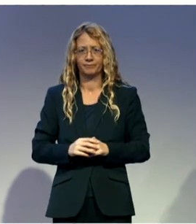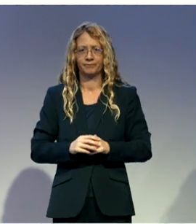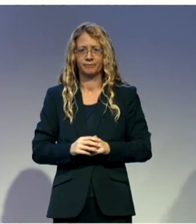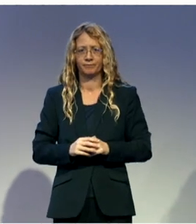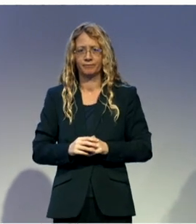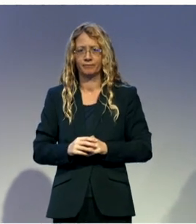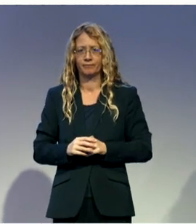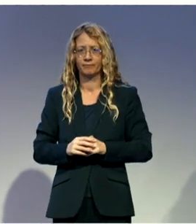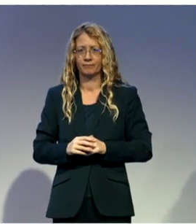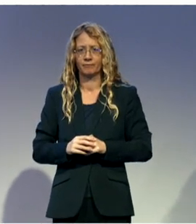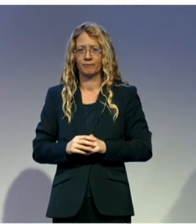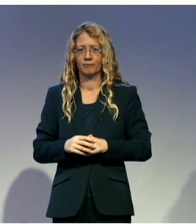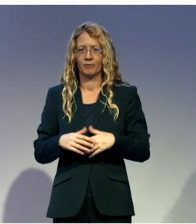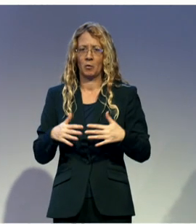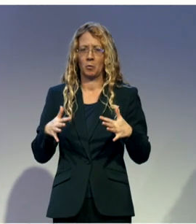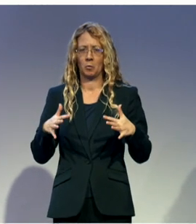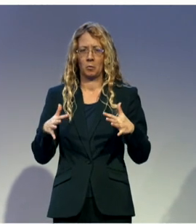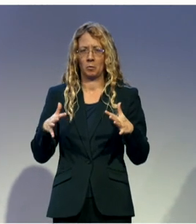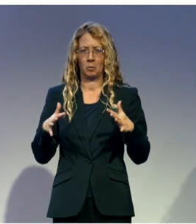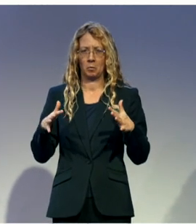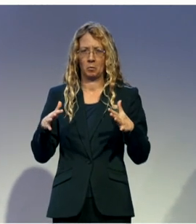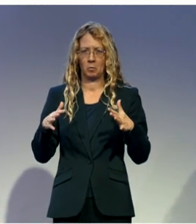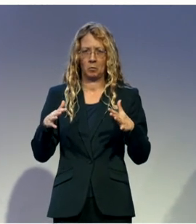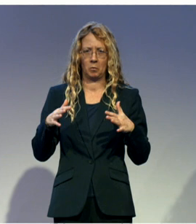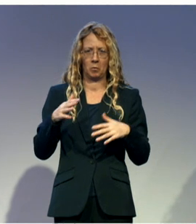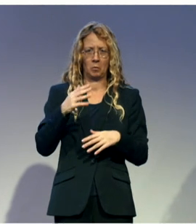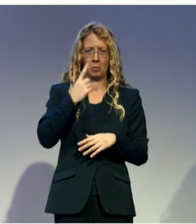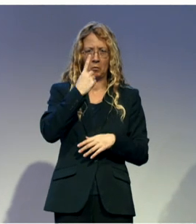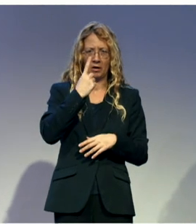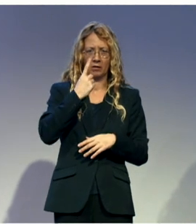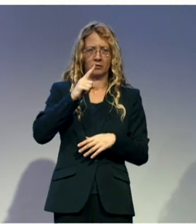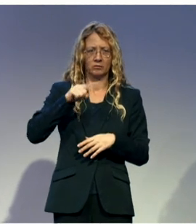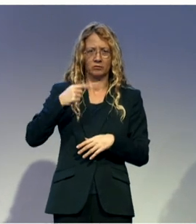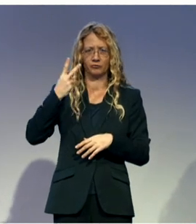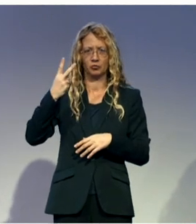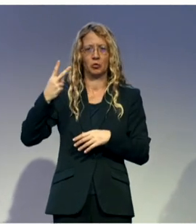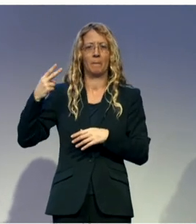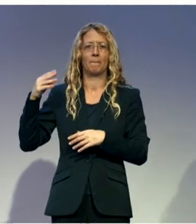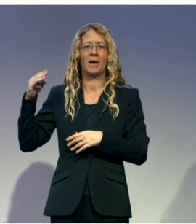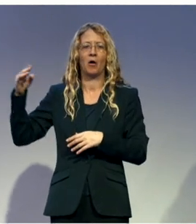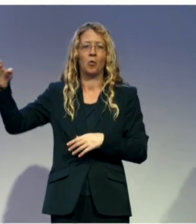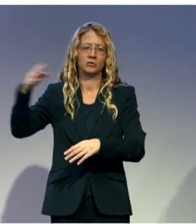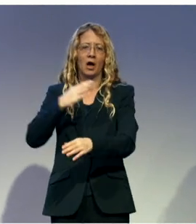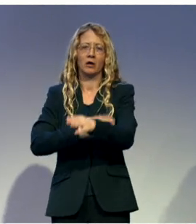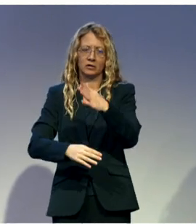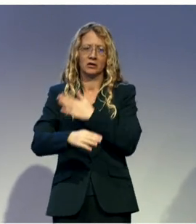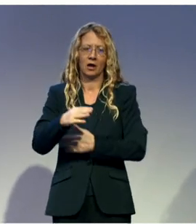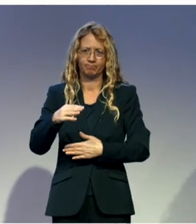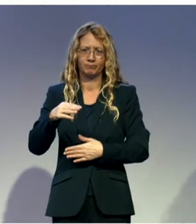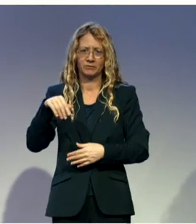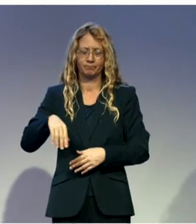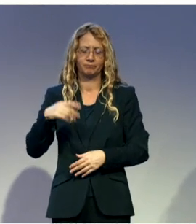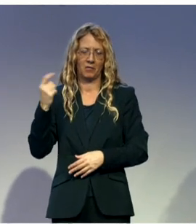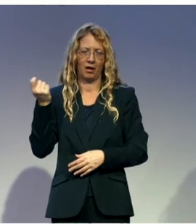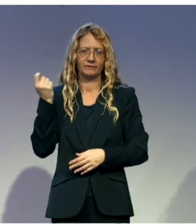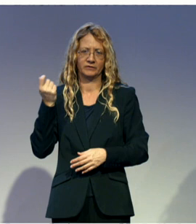disabilities to be 1.2 million, based on the center of study that we